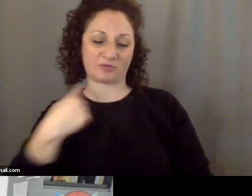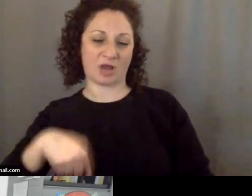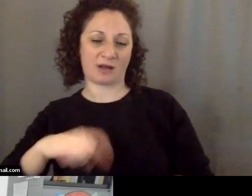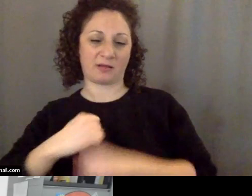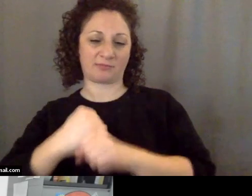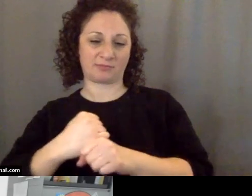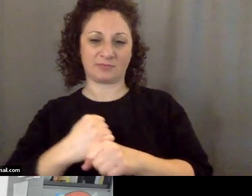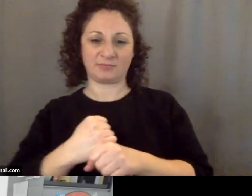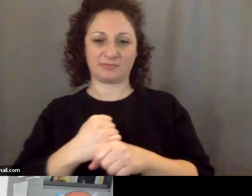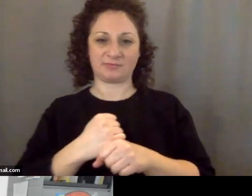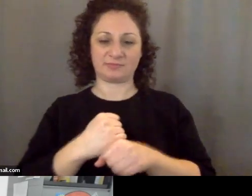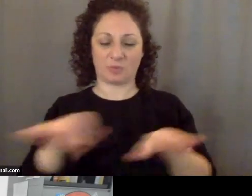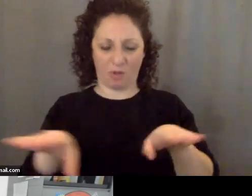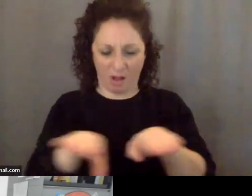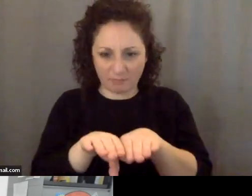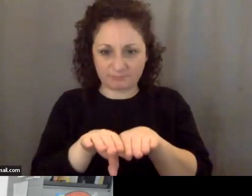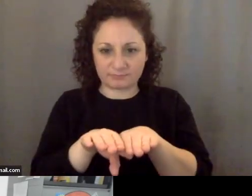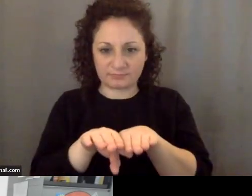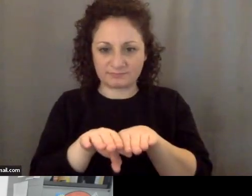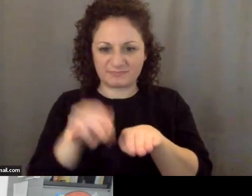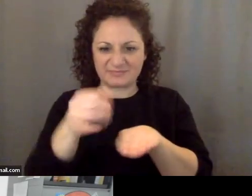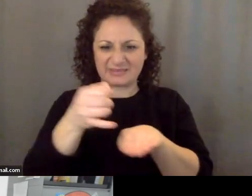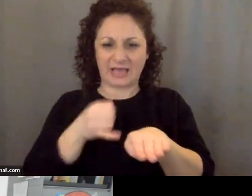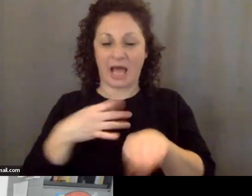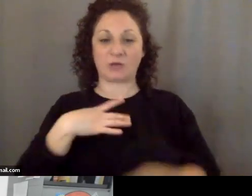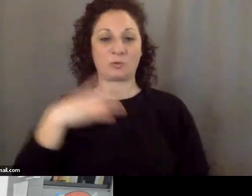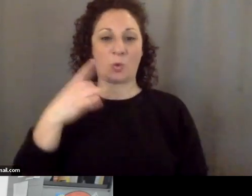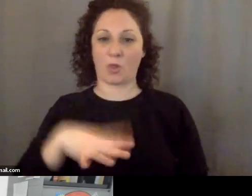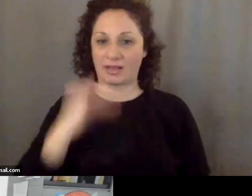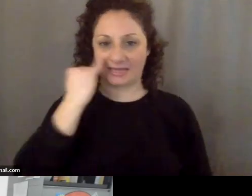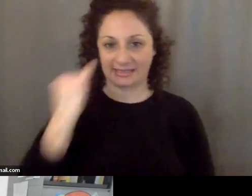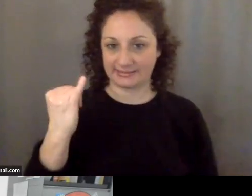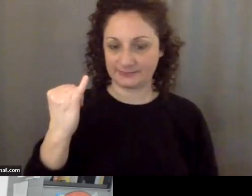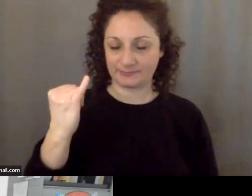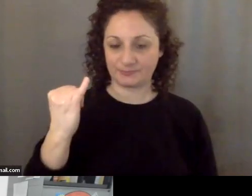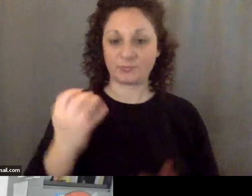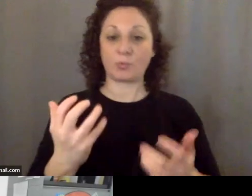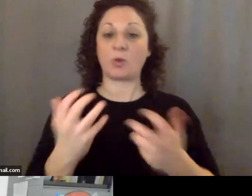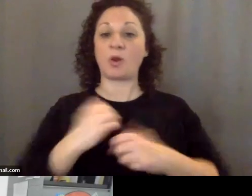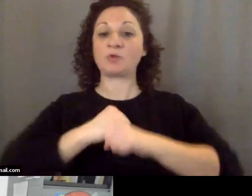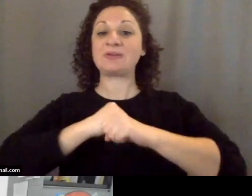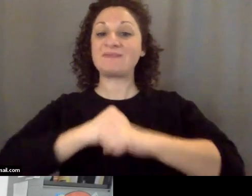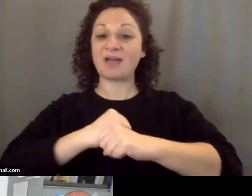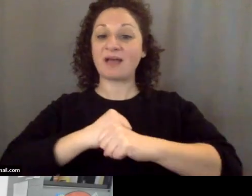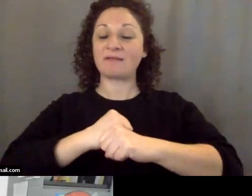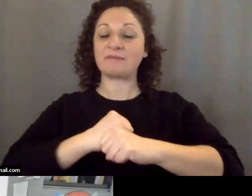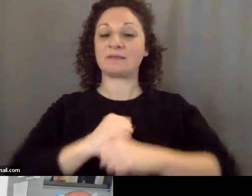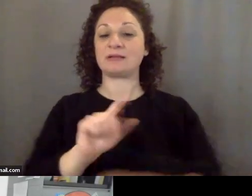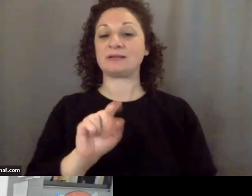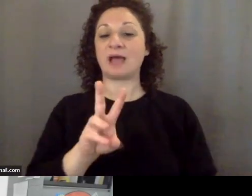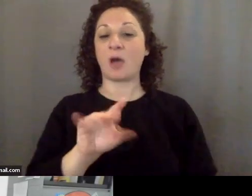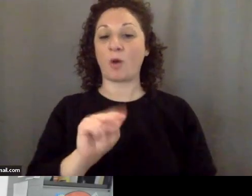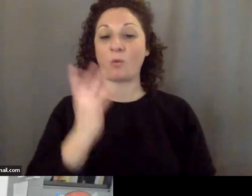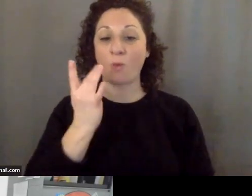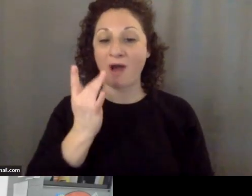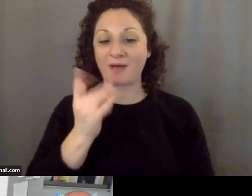idea at all so we want to defend Taiwan because it's a democracy we want to defend it